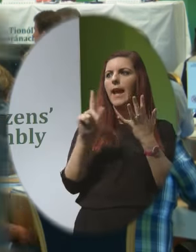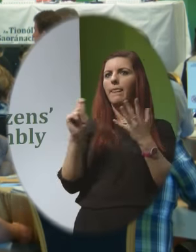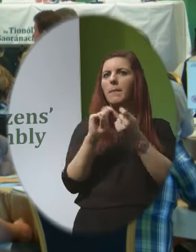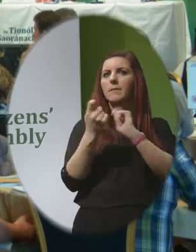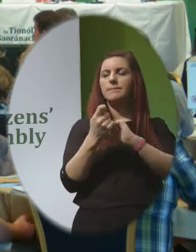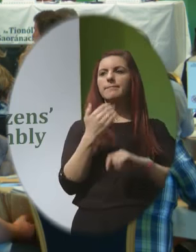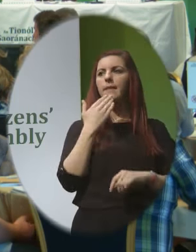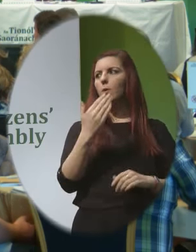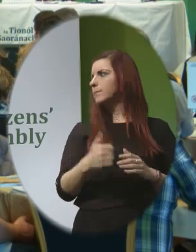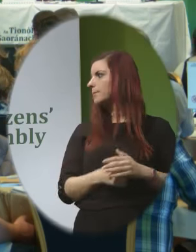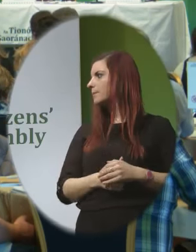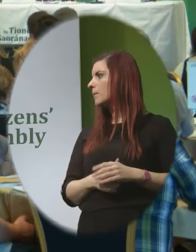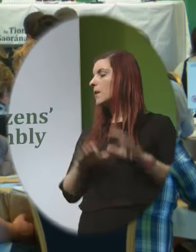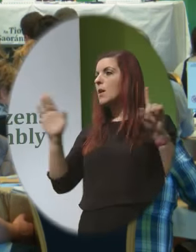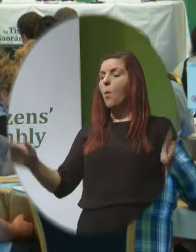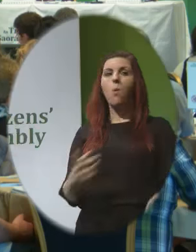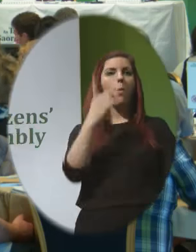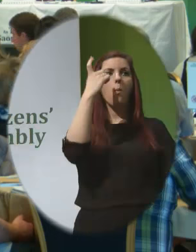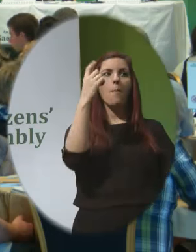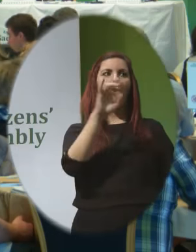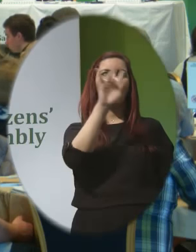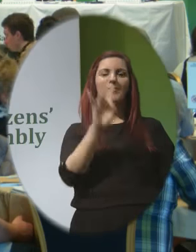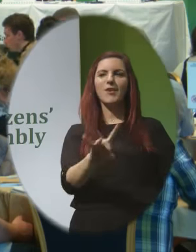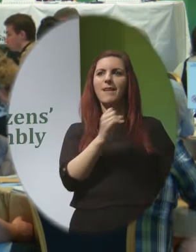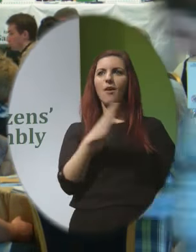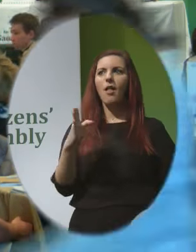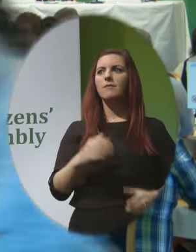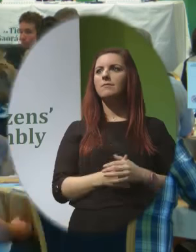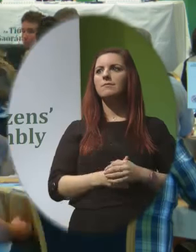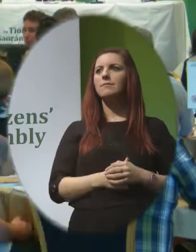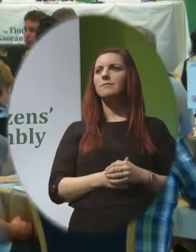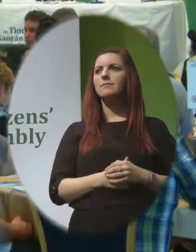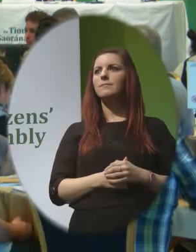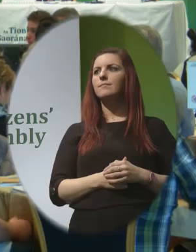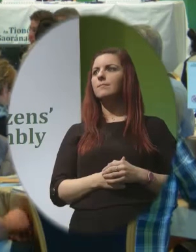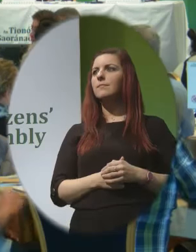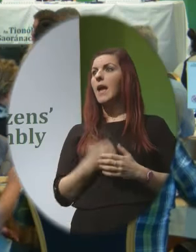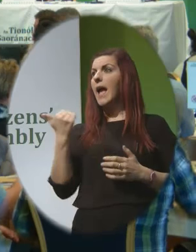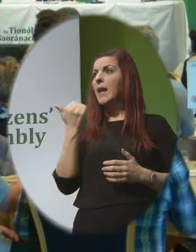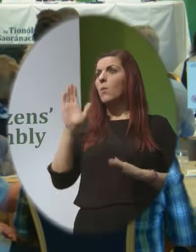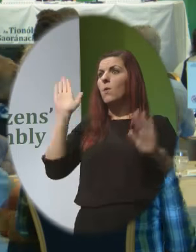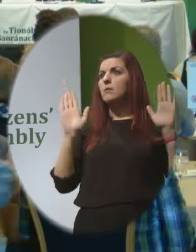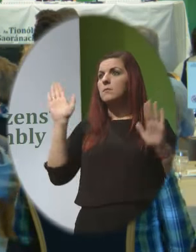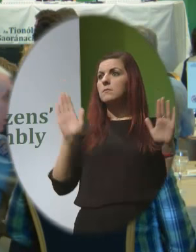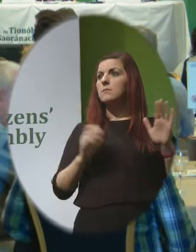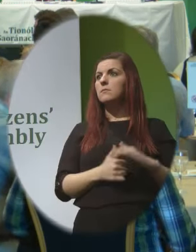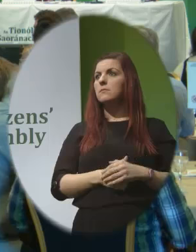Thank you very much I'll take one final question now Does anybody want to?